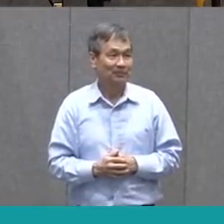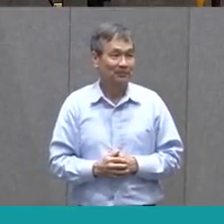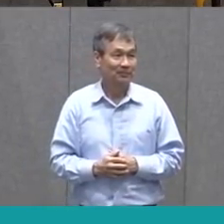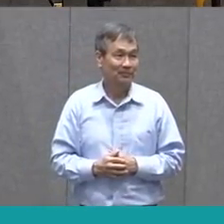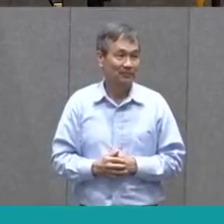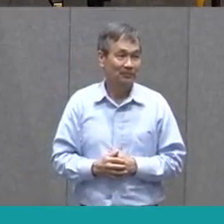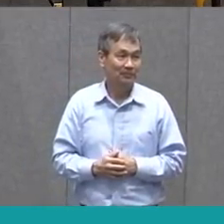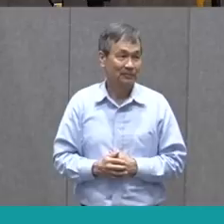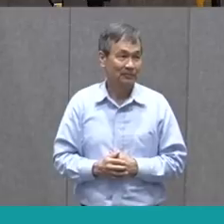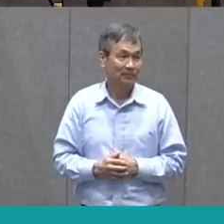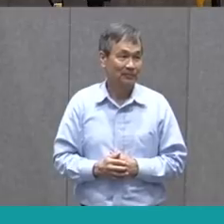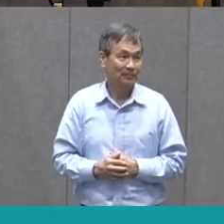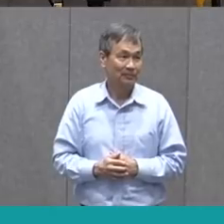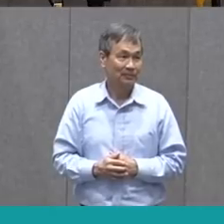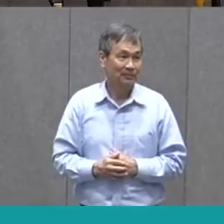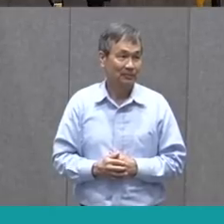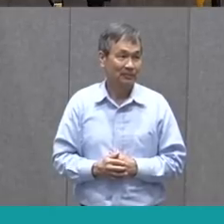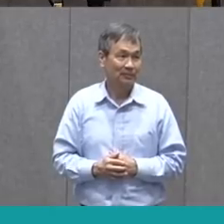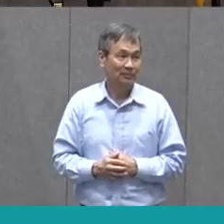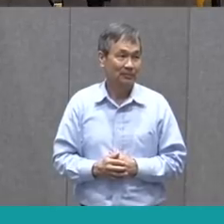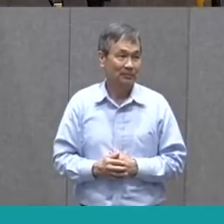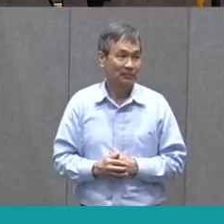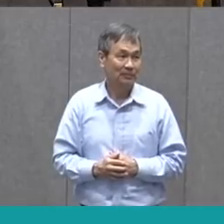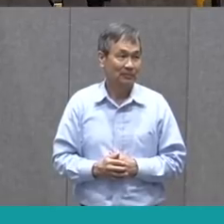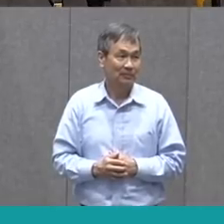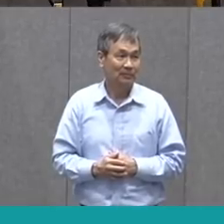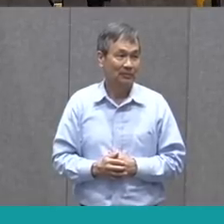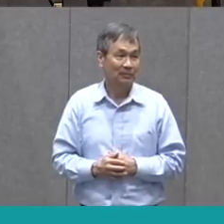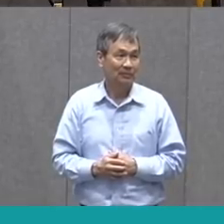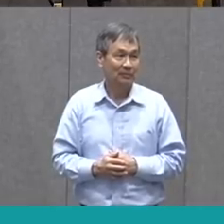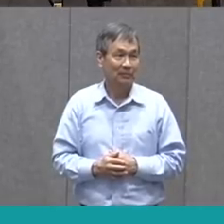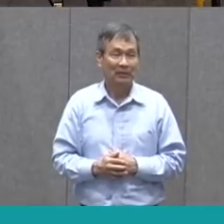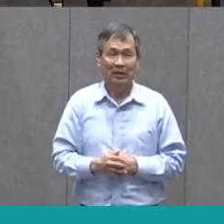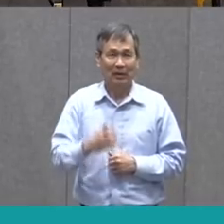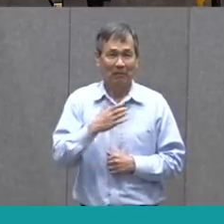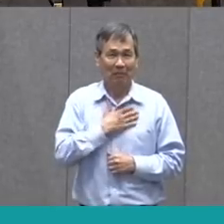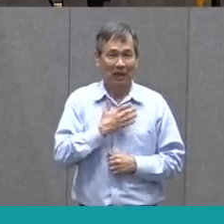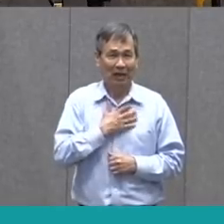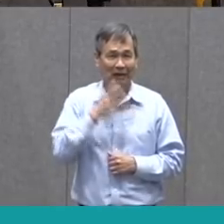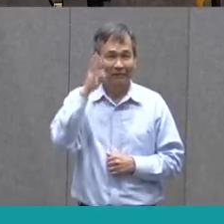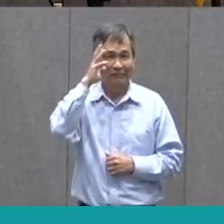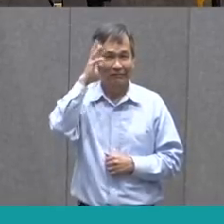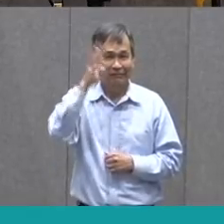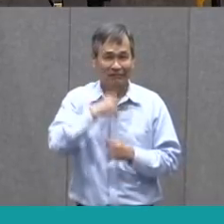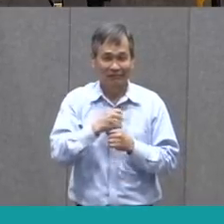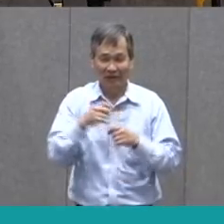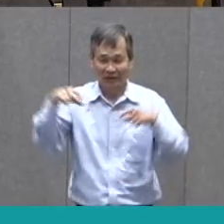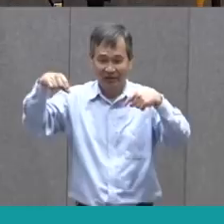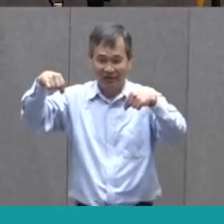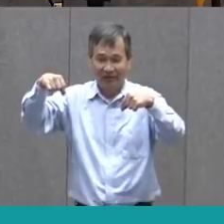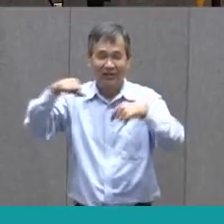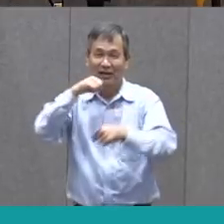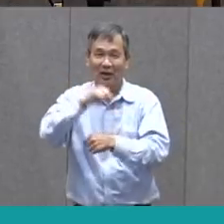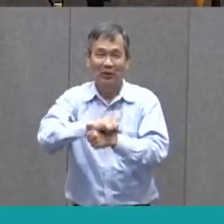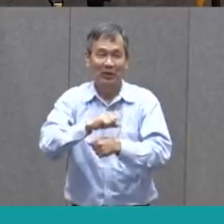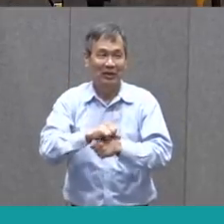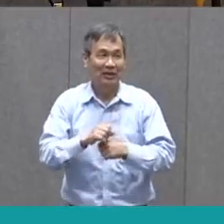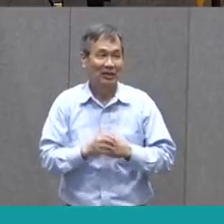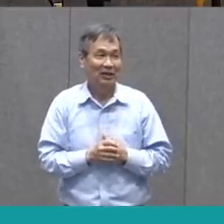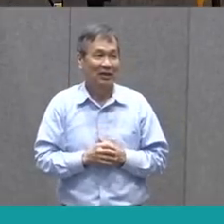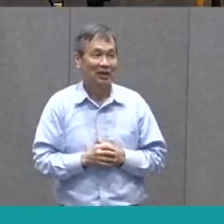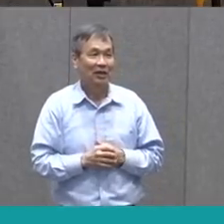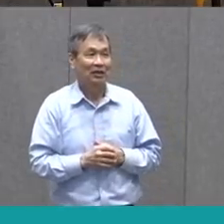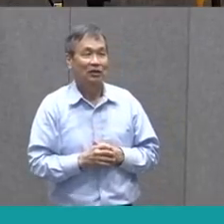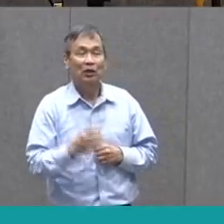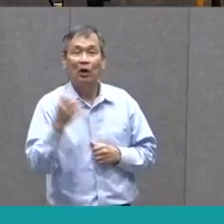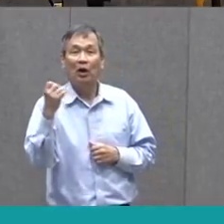Uh-oh, my invention to hold this up isn't working very well. I'll have to fix that. That kind of reminds me of the book